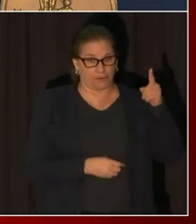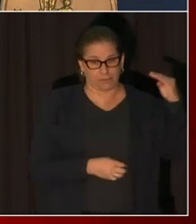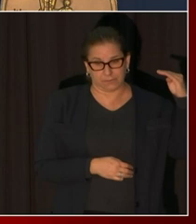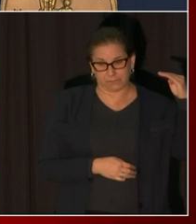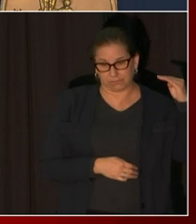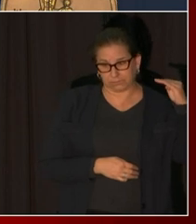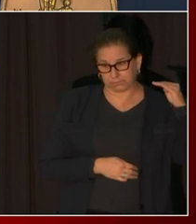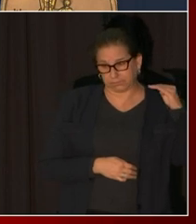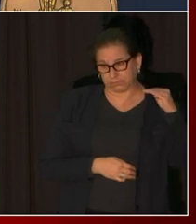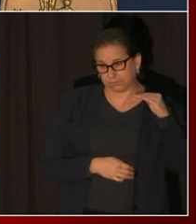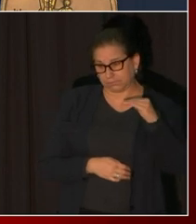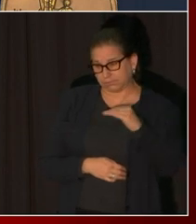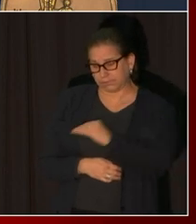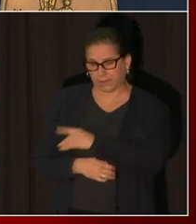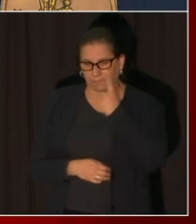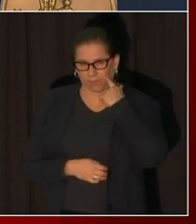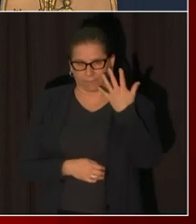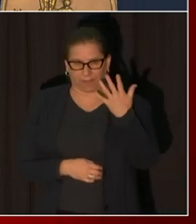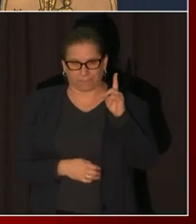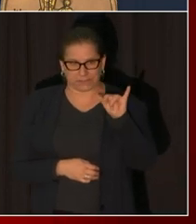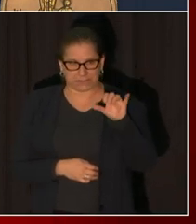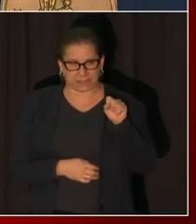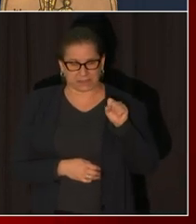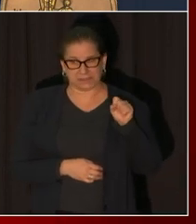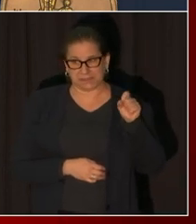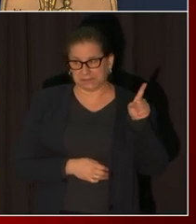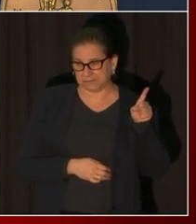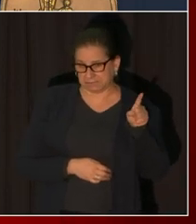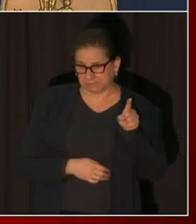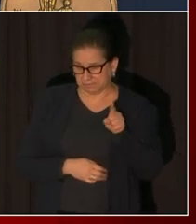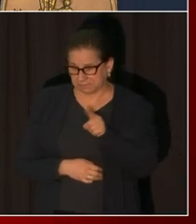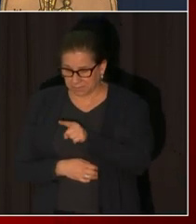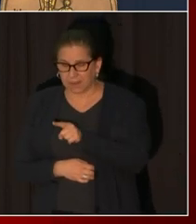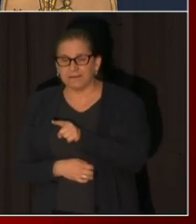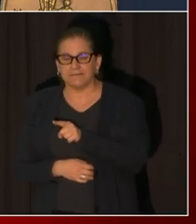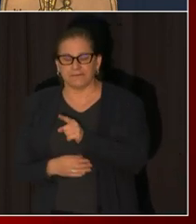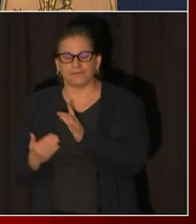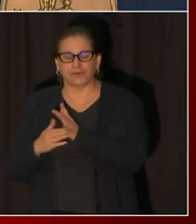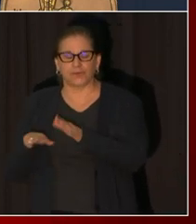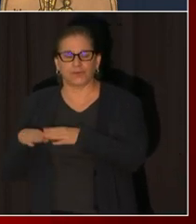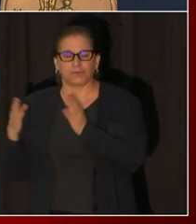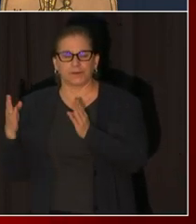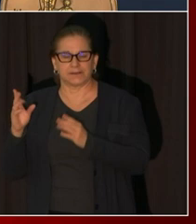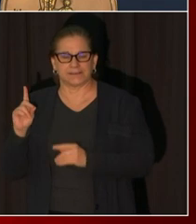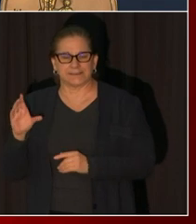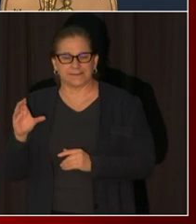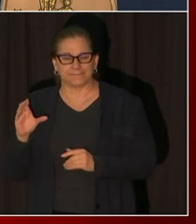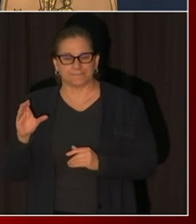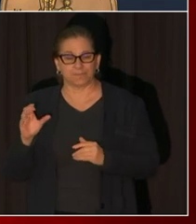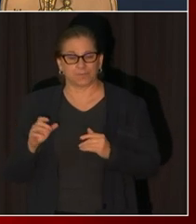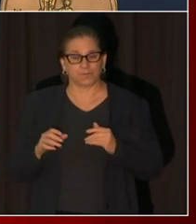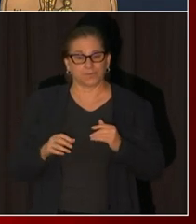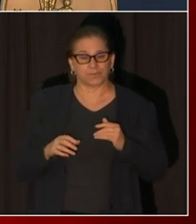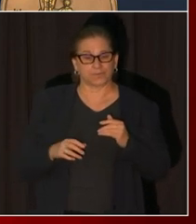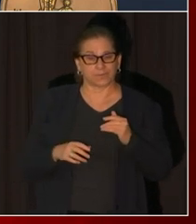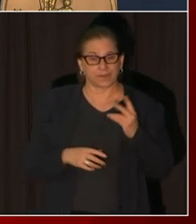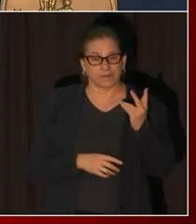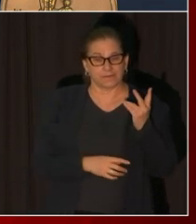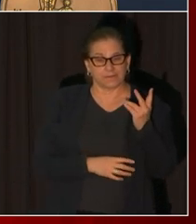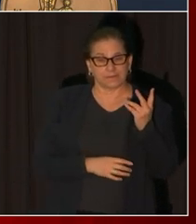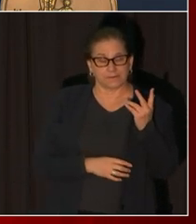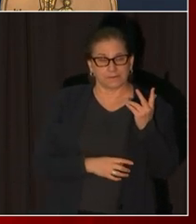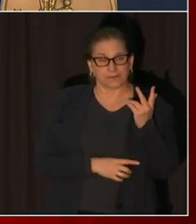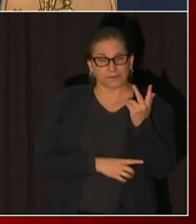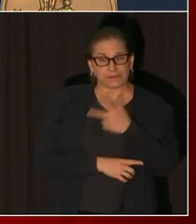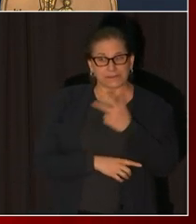as three days of transmission rate below where we expect to see it and